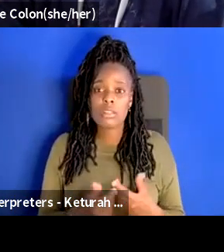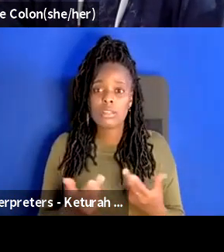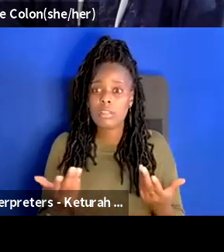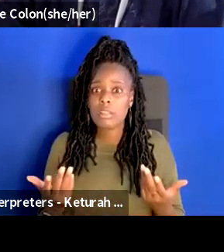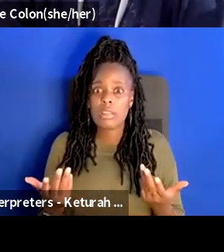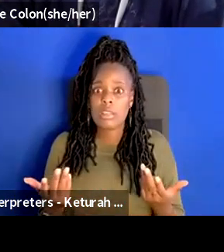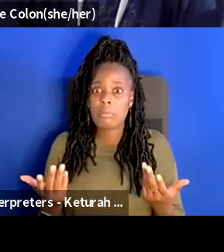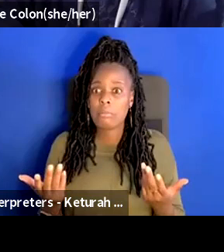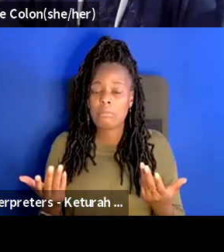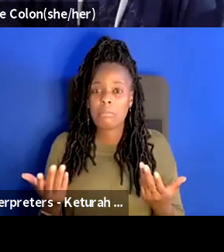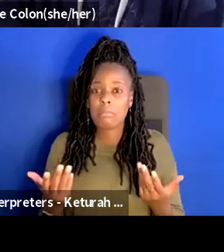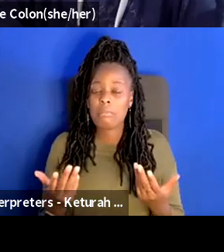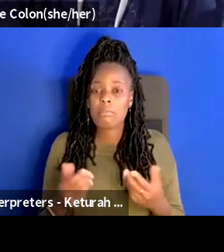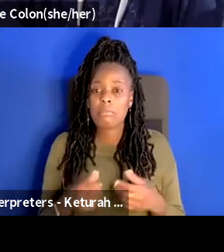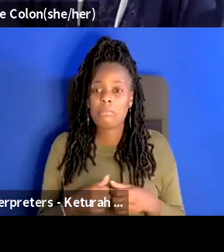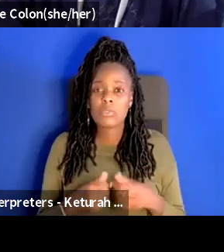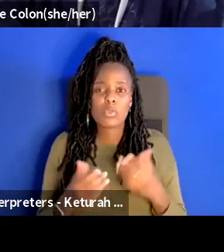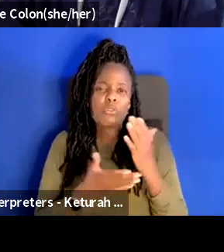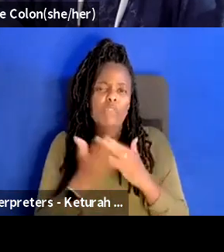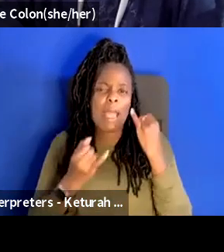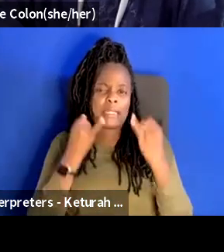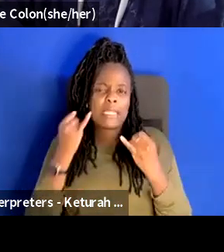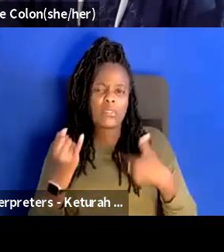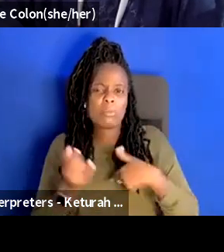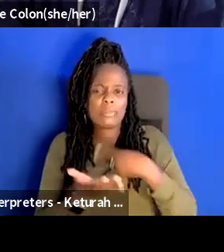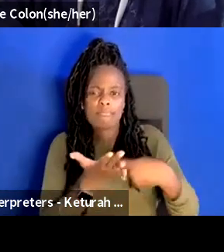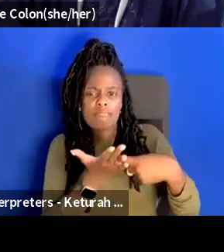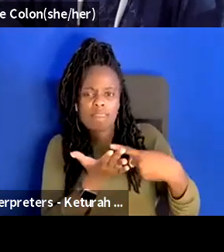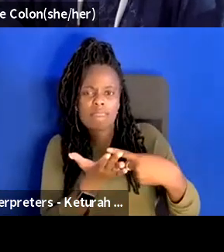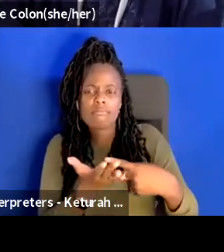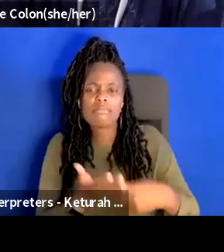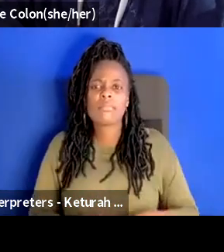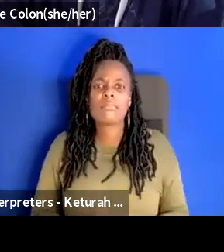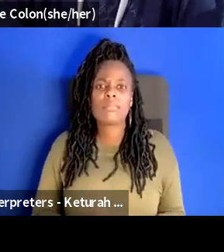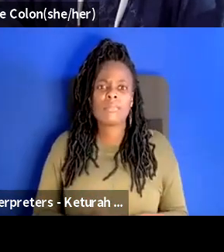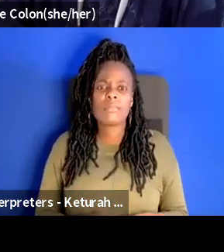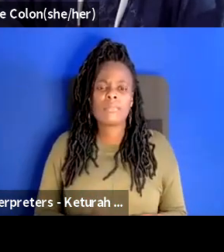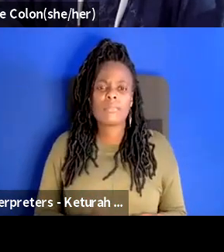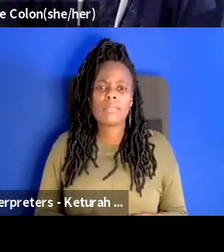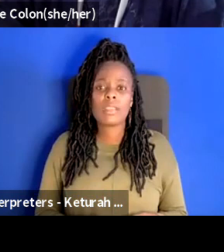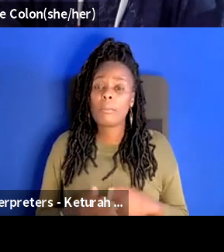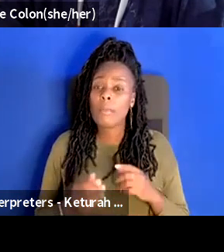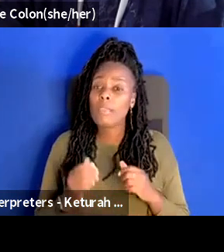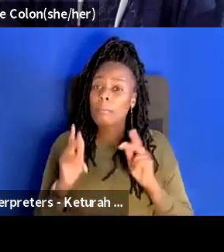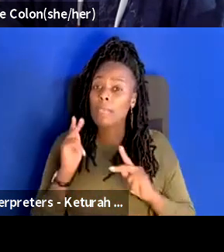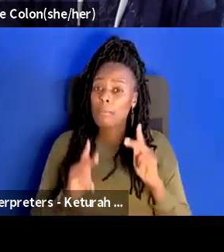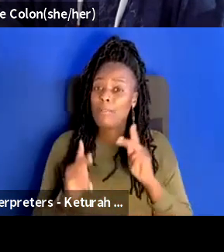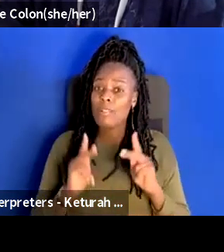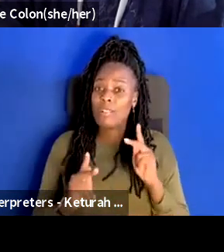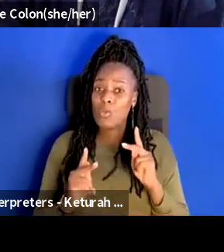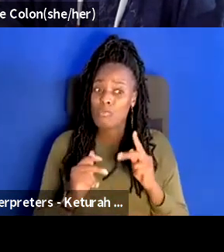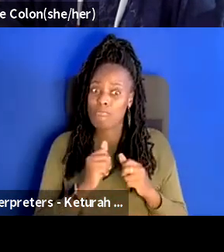um but all of those things combined with the fact that the folks who will most likely be the people